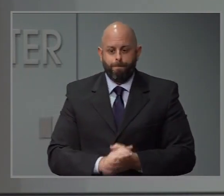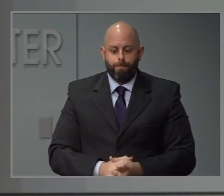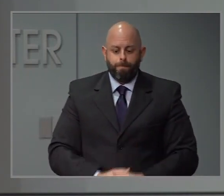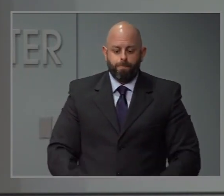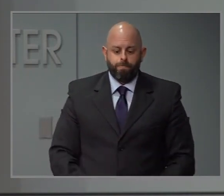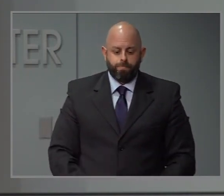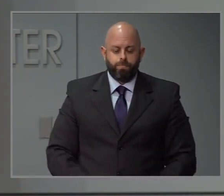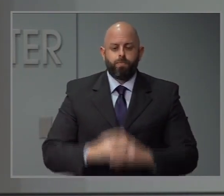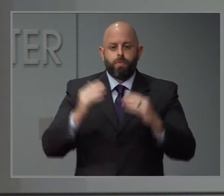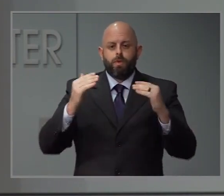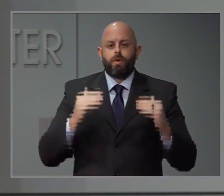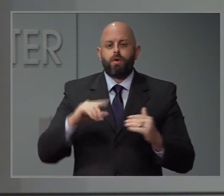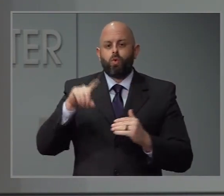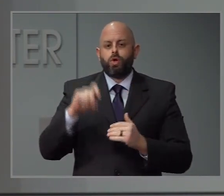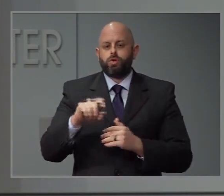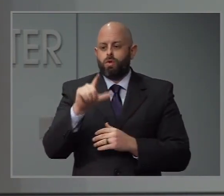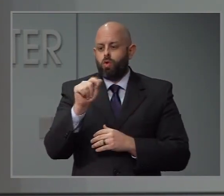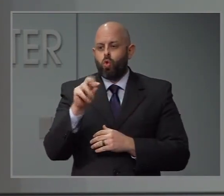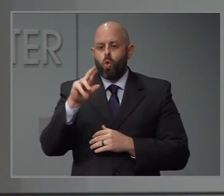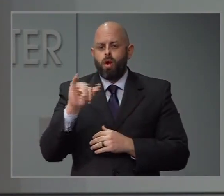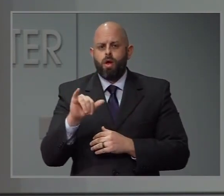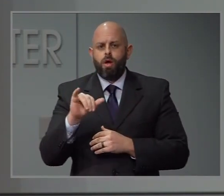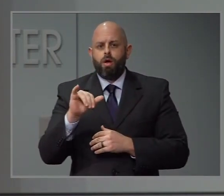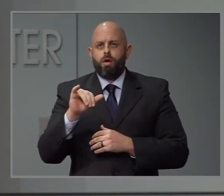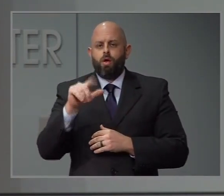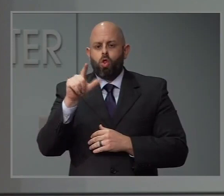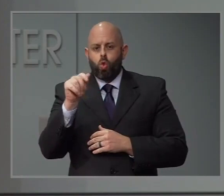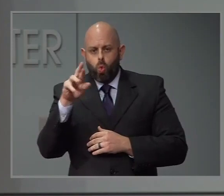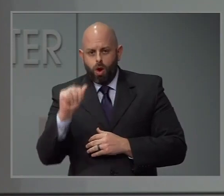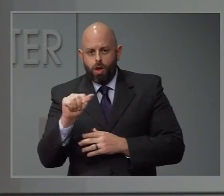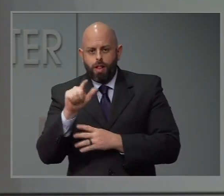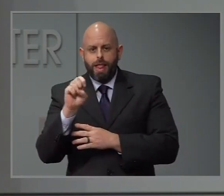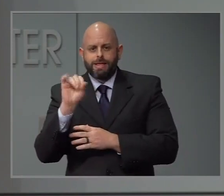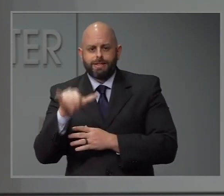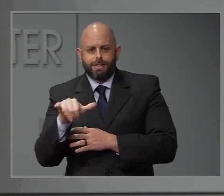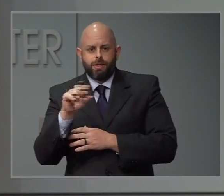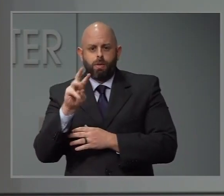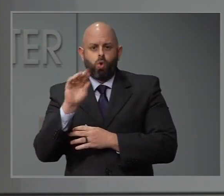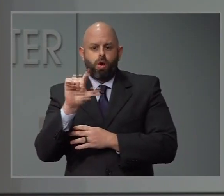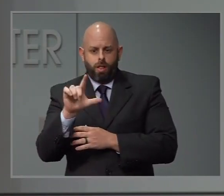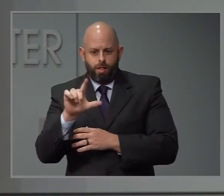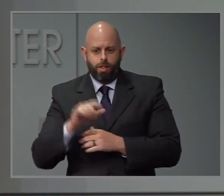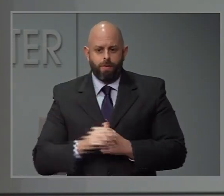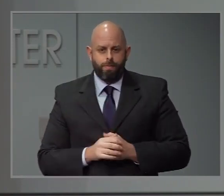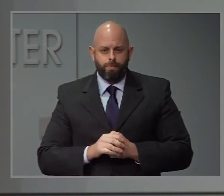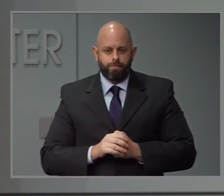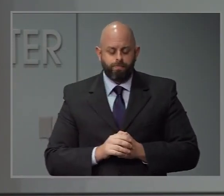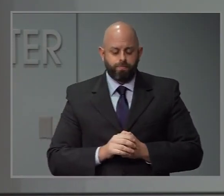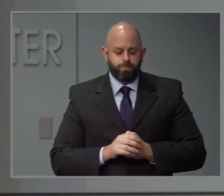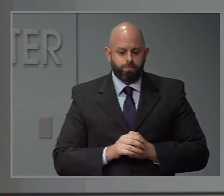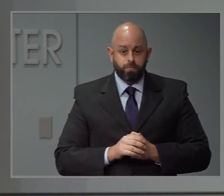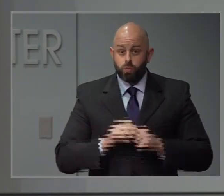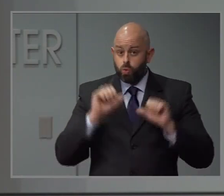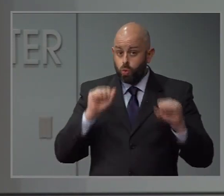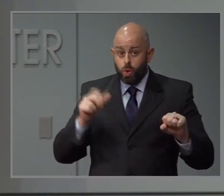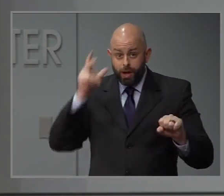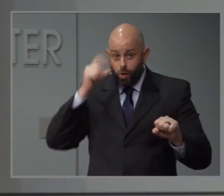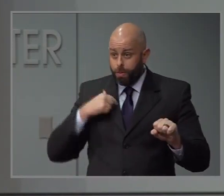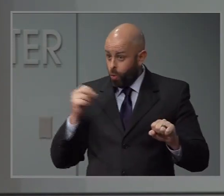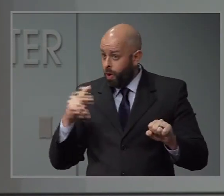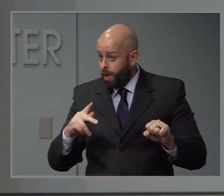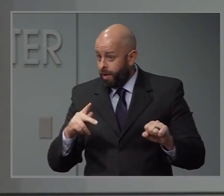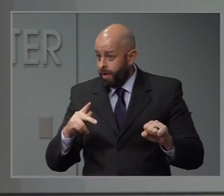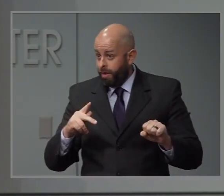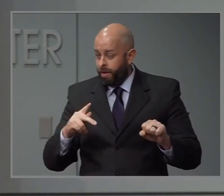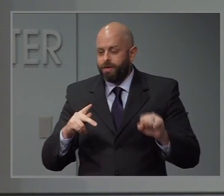Next question, Laura Leslie, WRAL. Hi, Secretary Cohen. Can you hear me okay? I